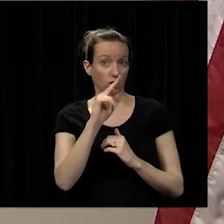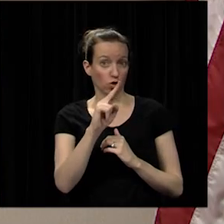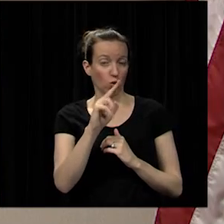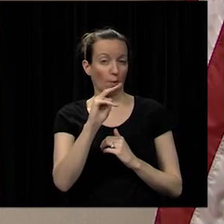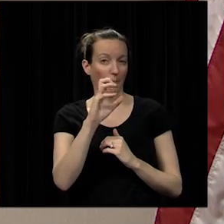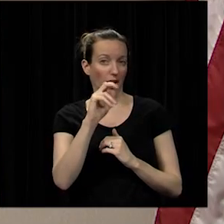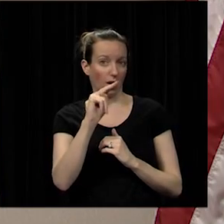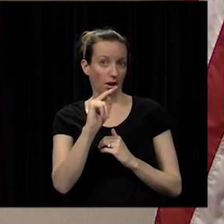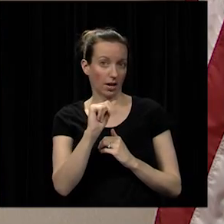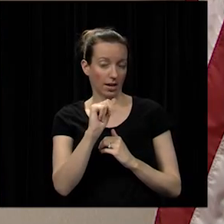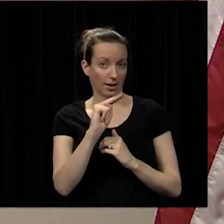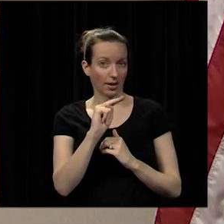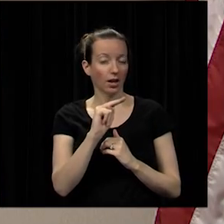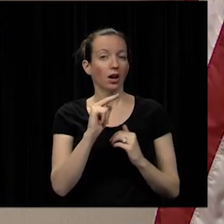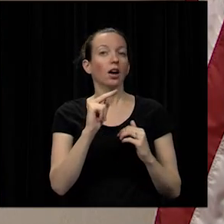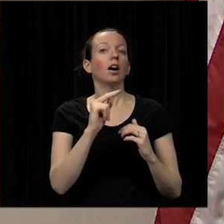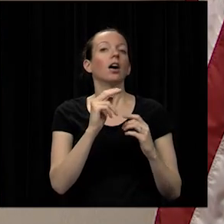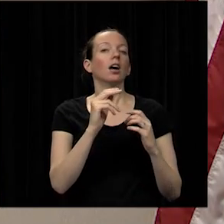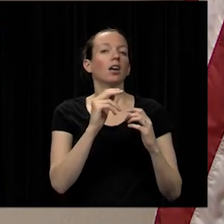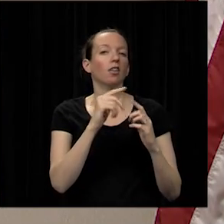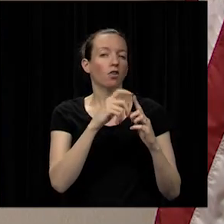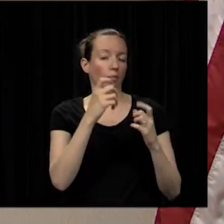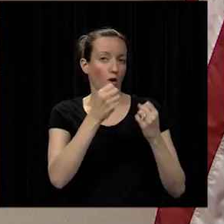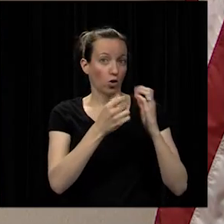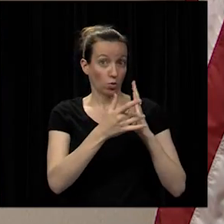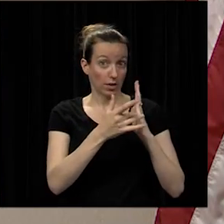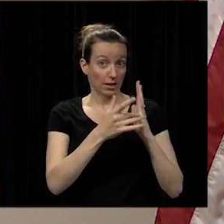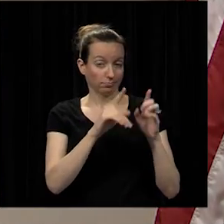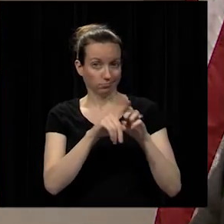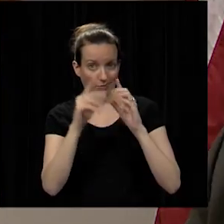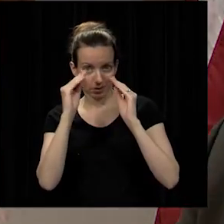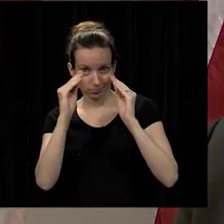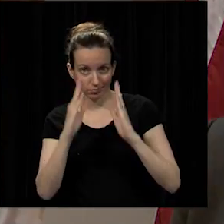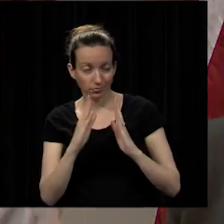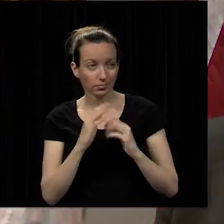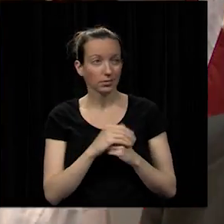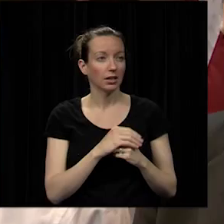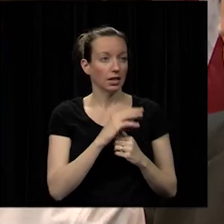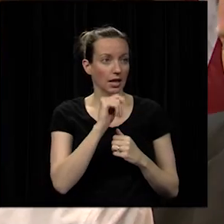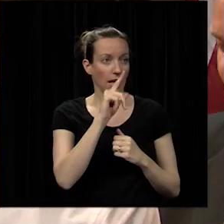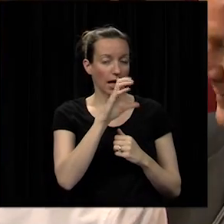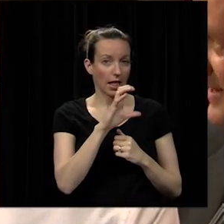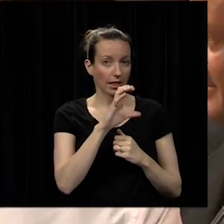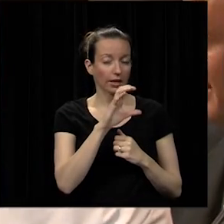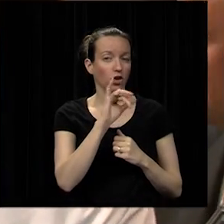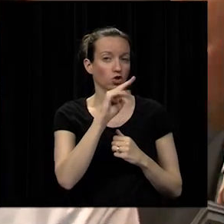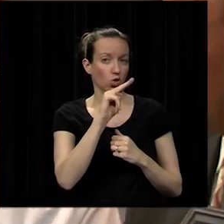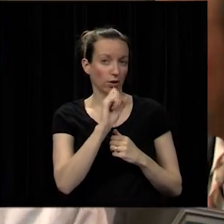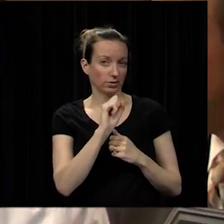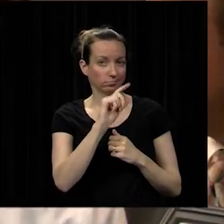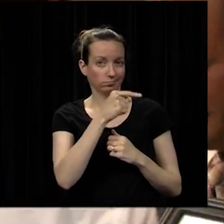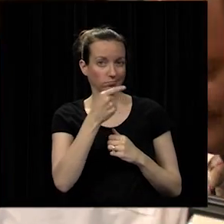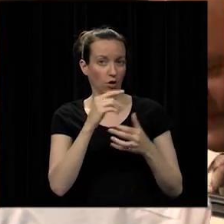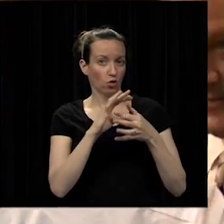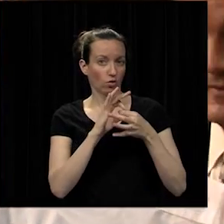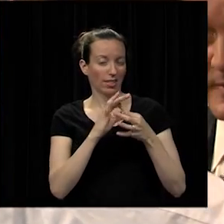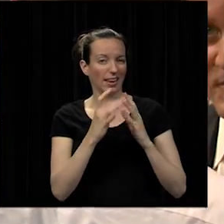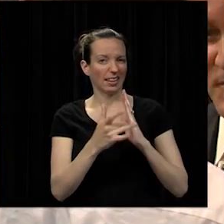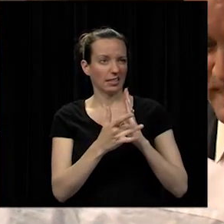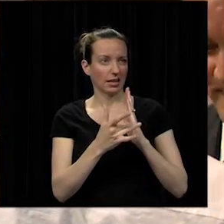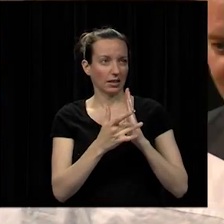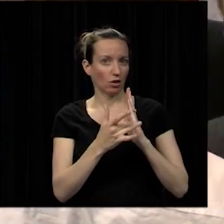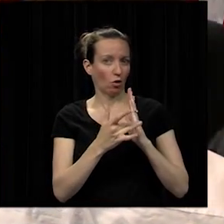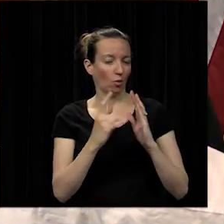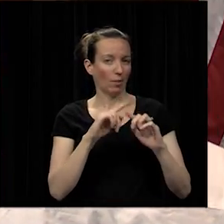tech program along with instructor paul katsoulis and alec jorns from the auto technology program placed first in related technical math but was